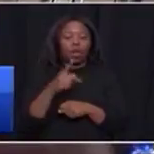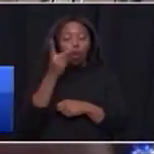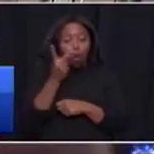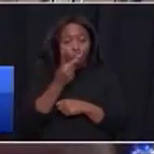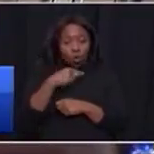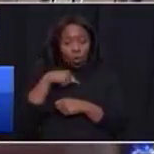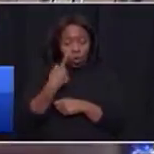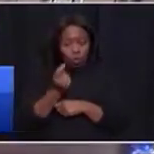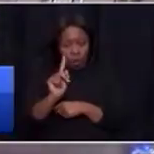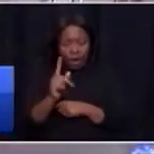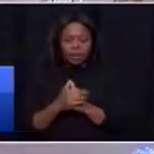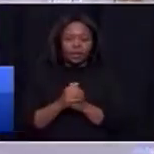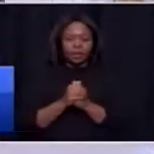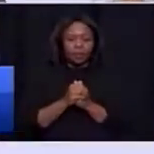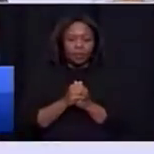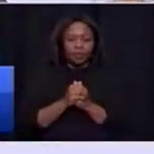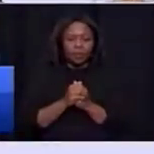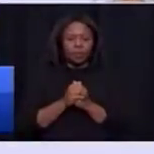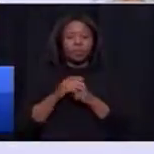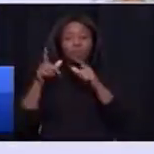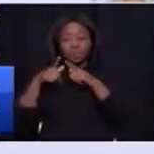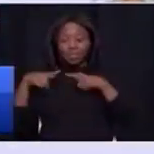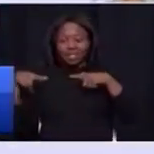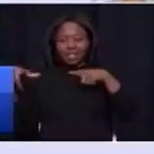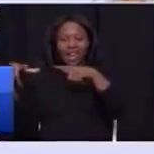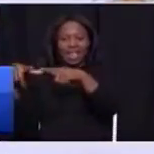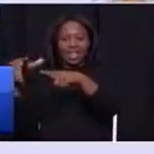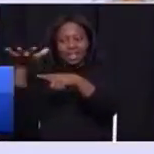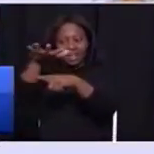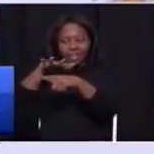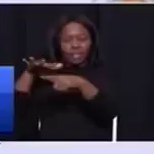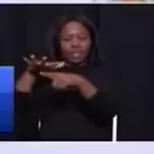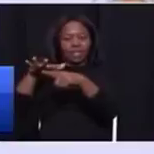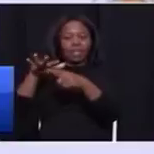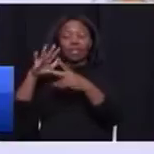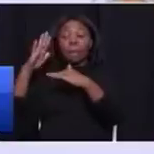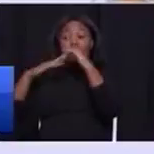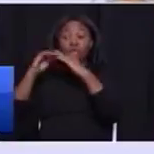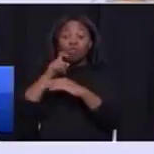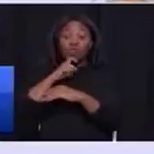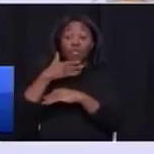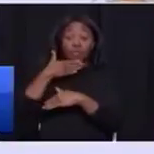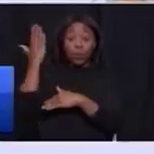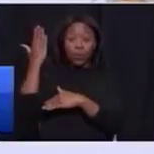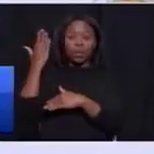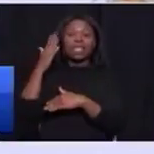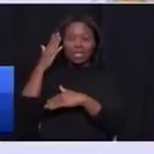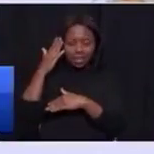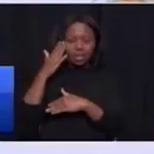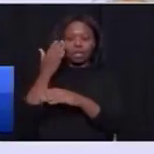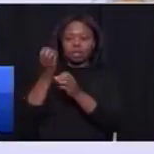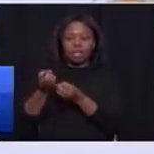land and unutilized buildings to allow those who can create jobs